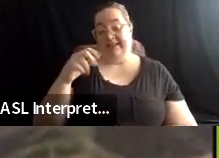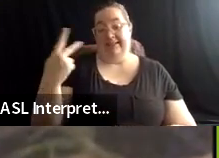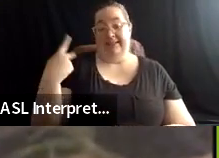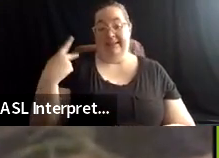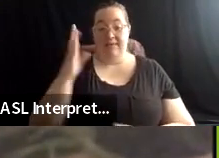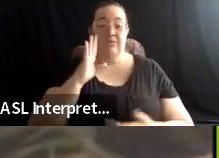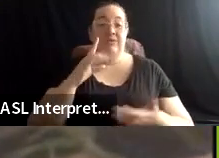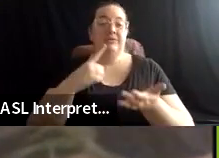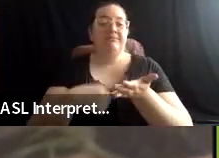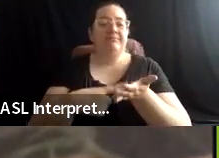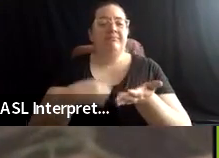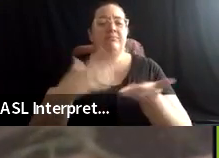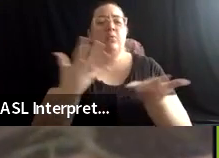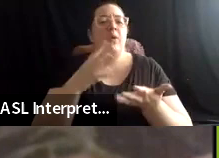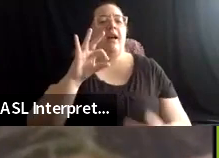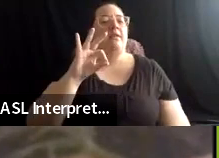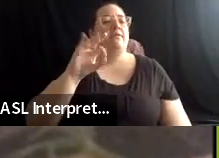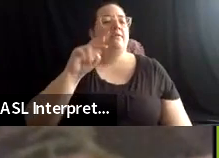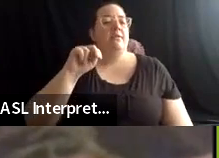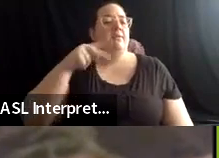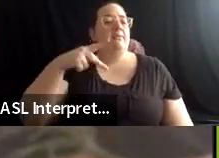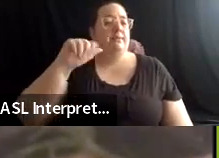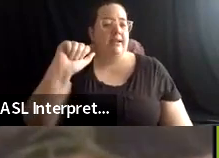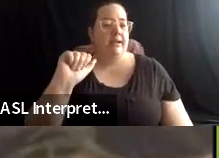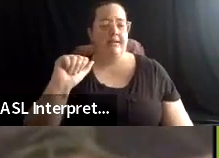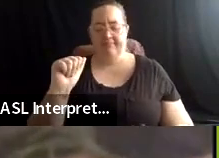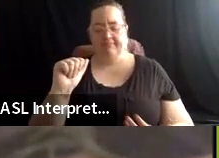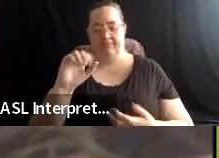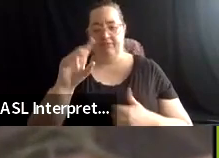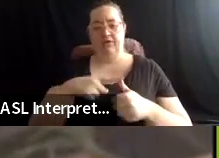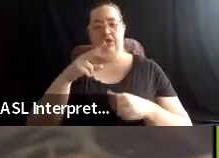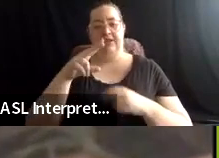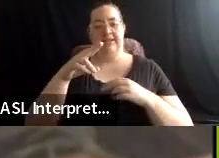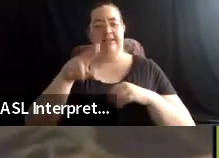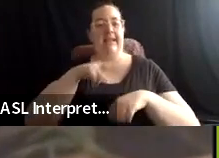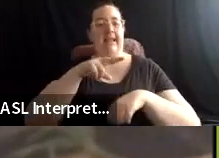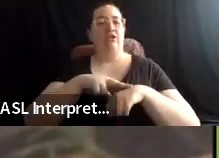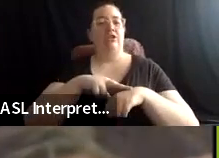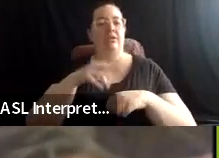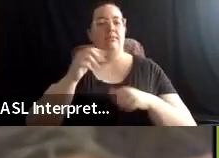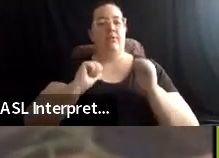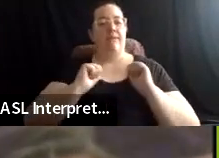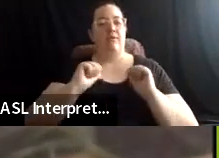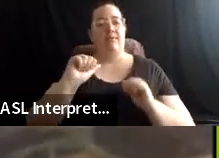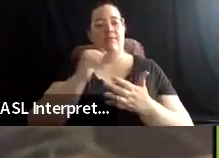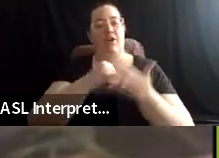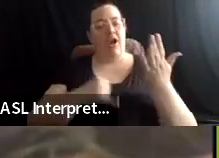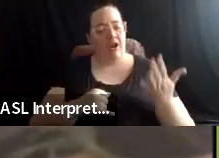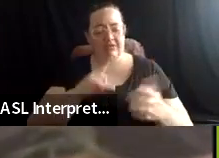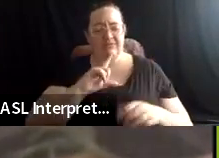Nations Performing Arts is, and then one of our main projects and